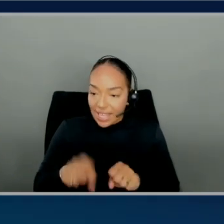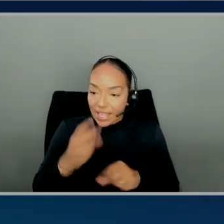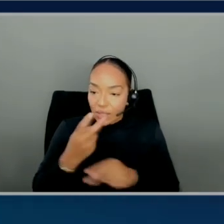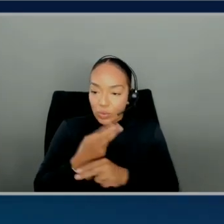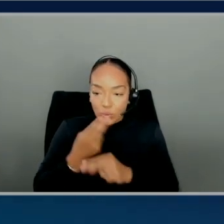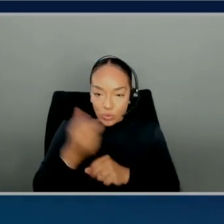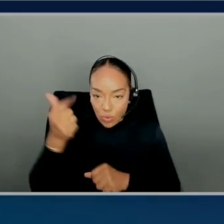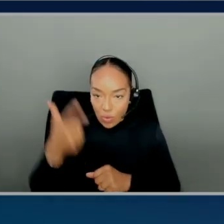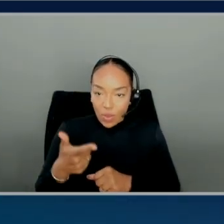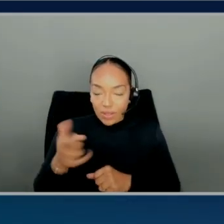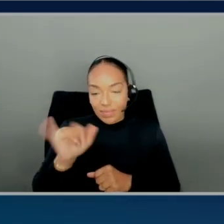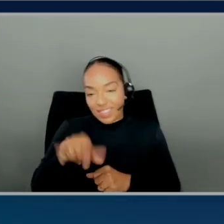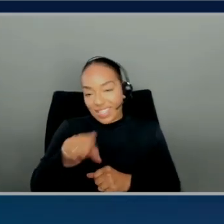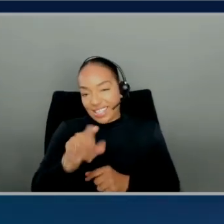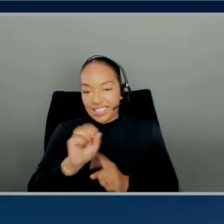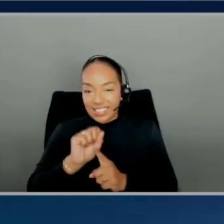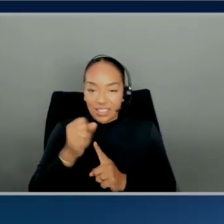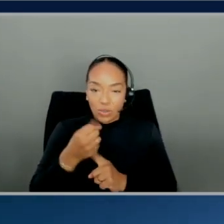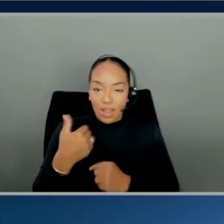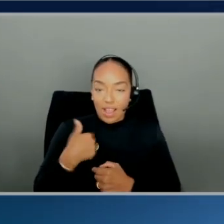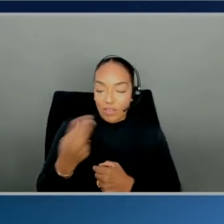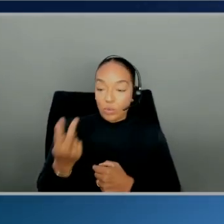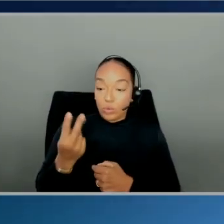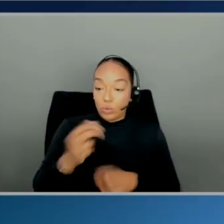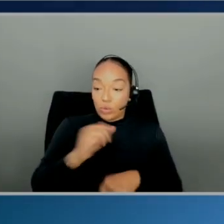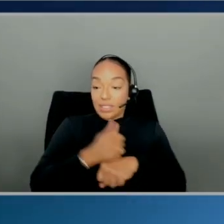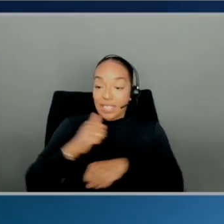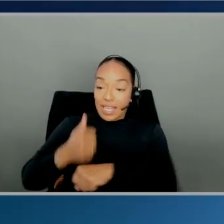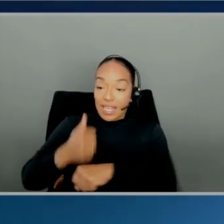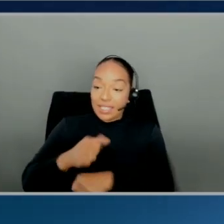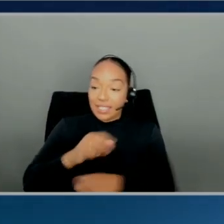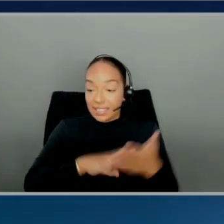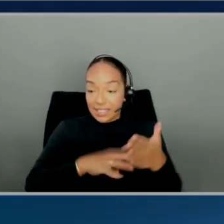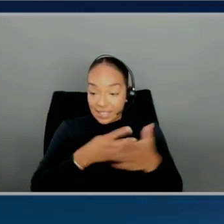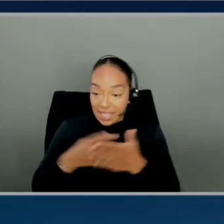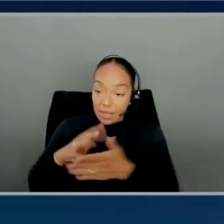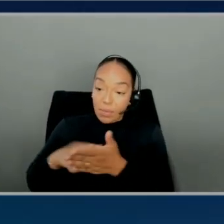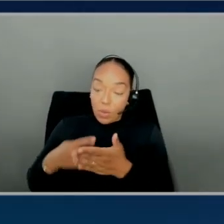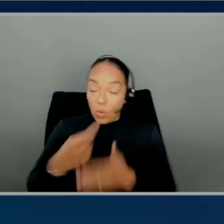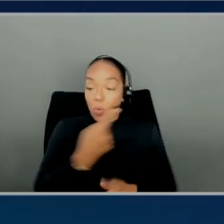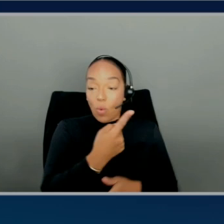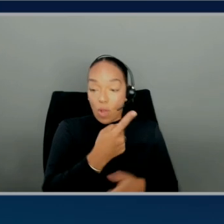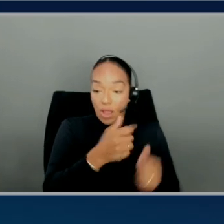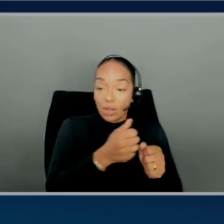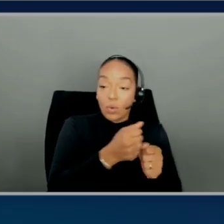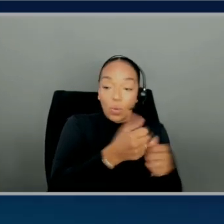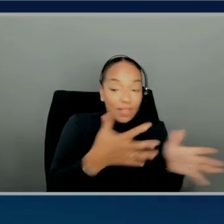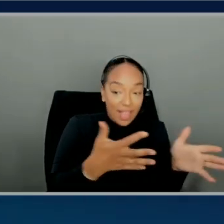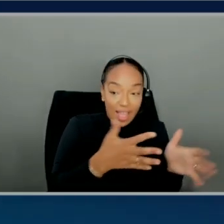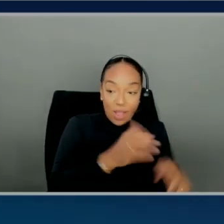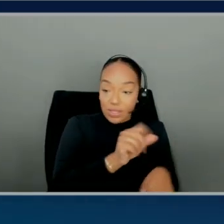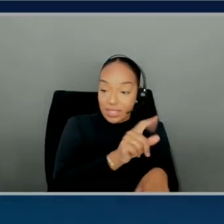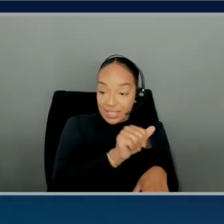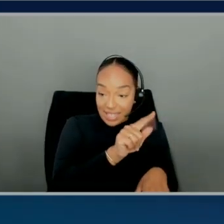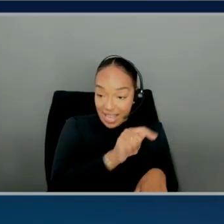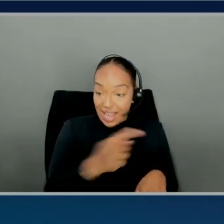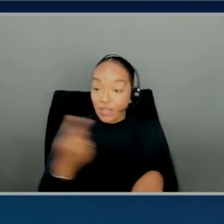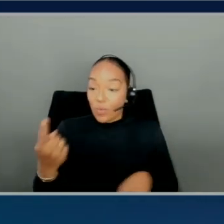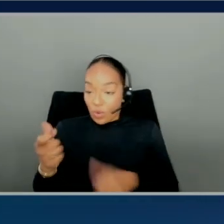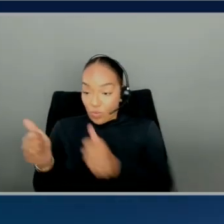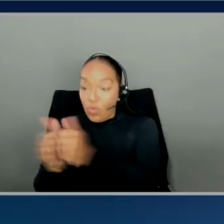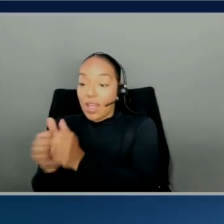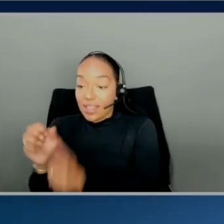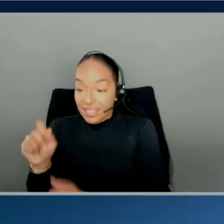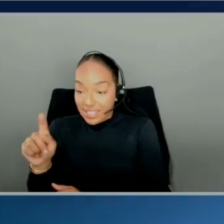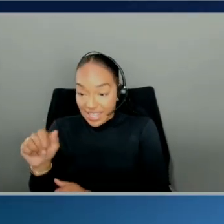is one I had two set of tables, one without stats and one with stats, right? So this is one I'm using it with